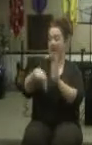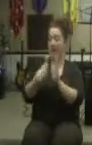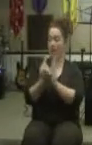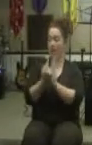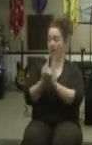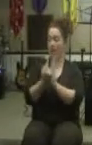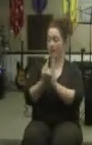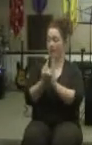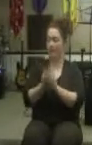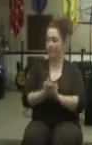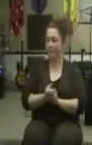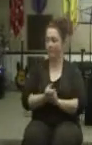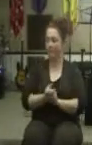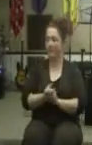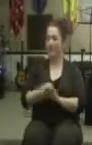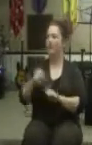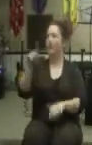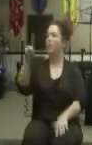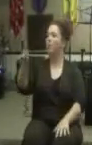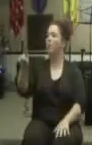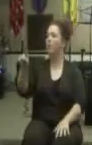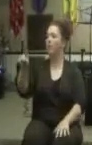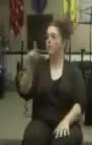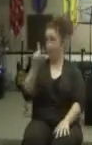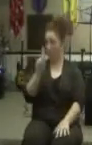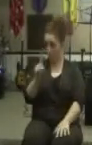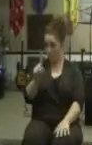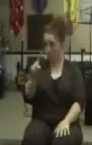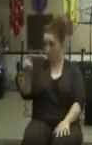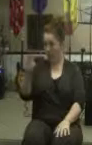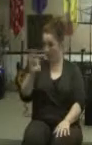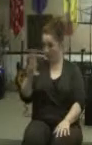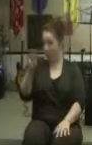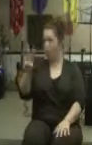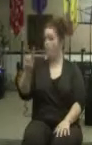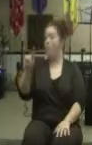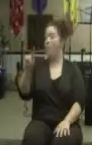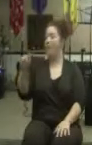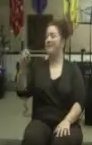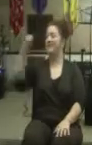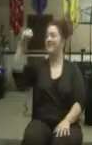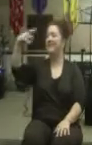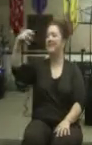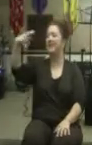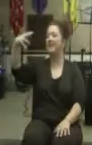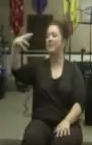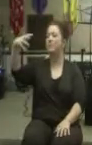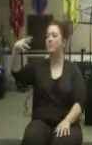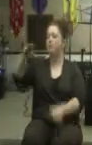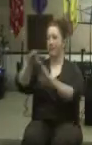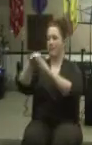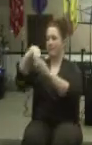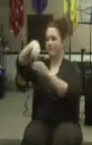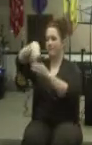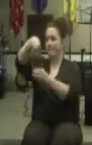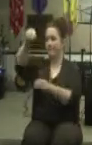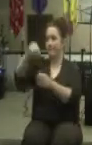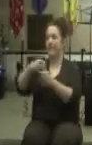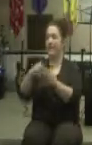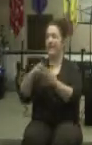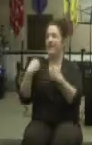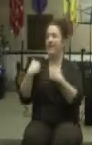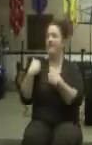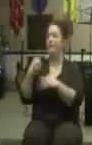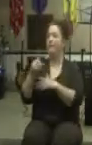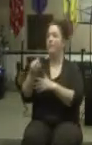hard for you to understand, get a 100-watt bulb, one single 100-watt bulb. Now, have 110